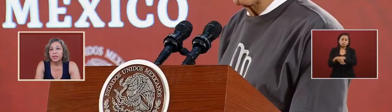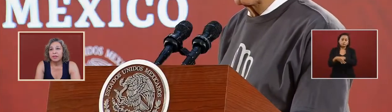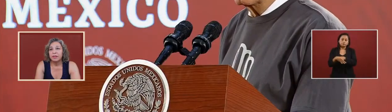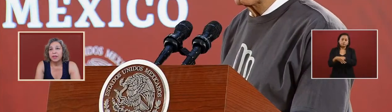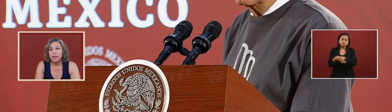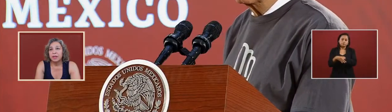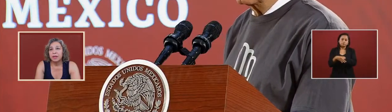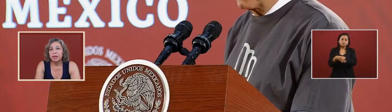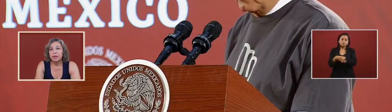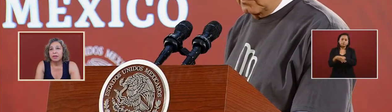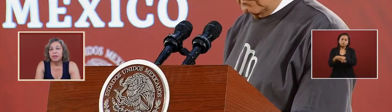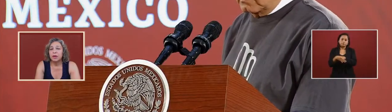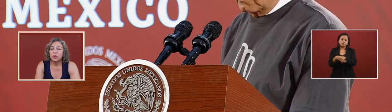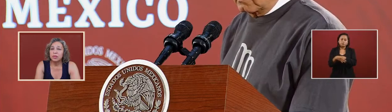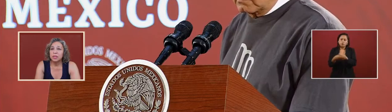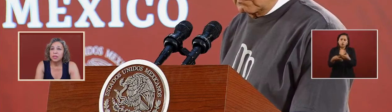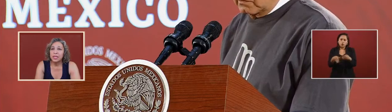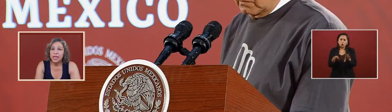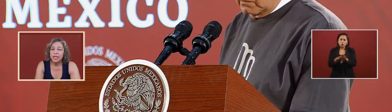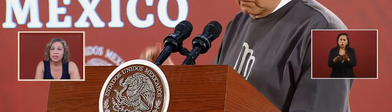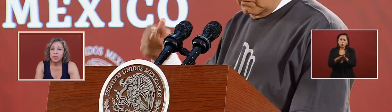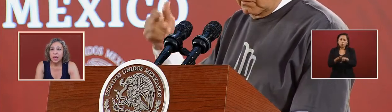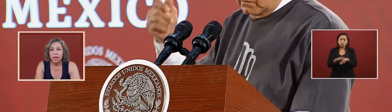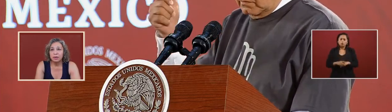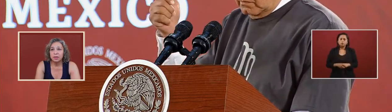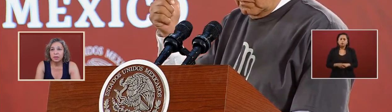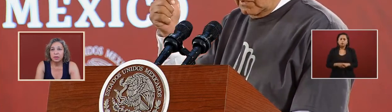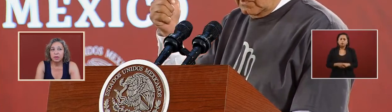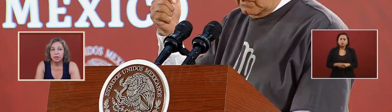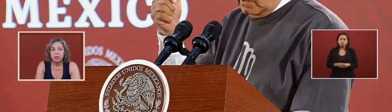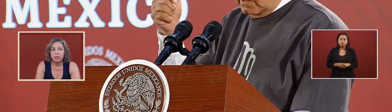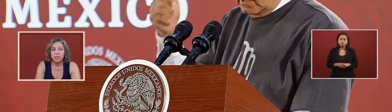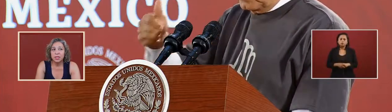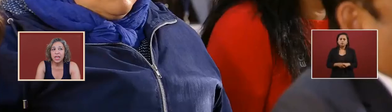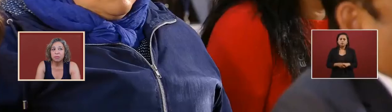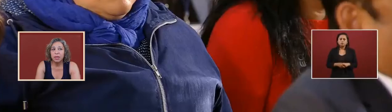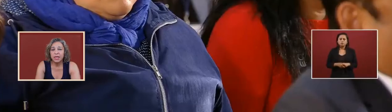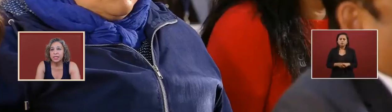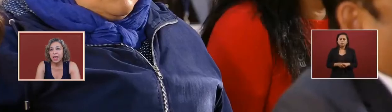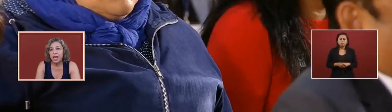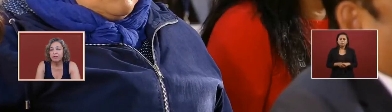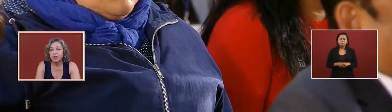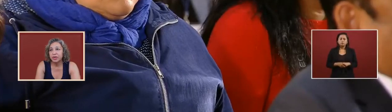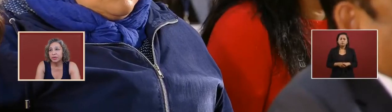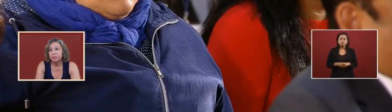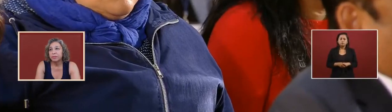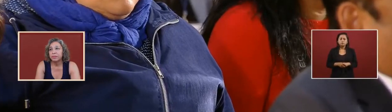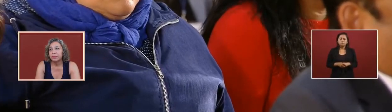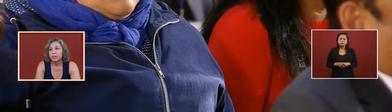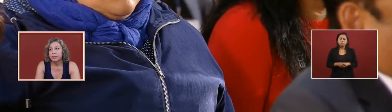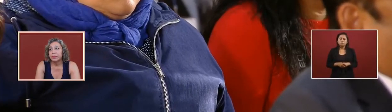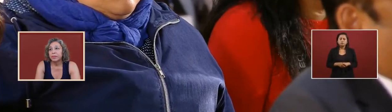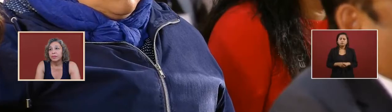will take into account or take place after